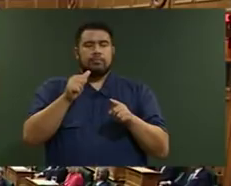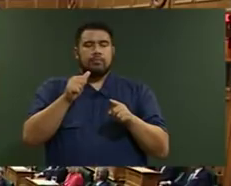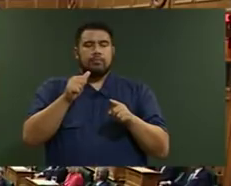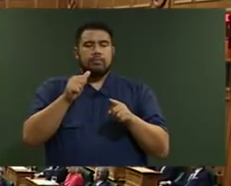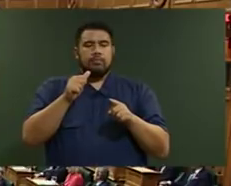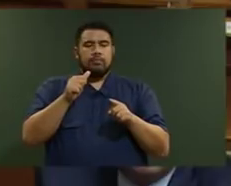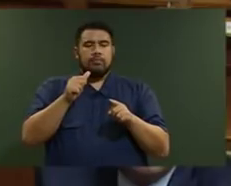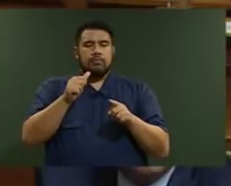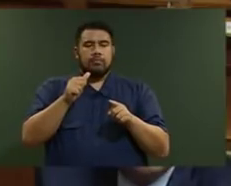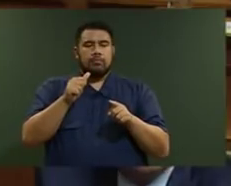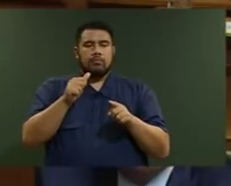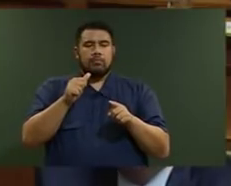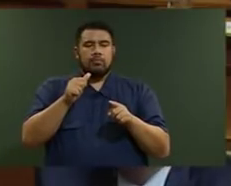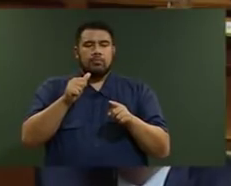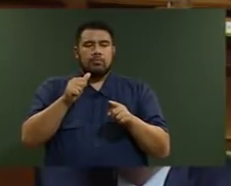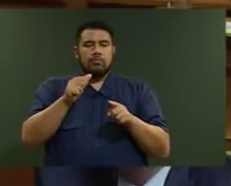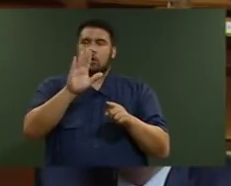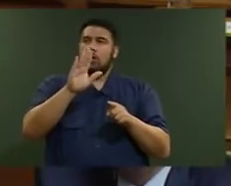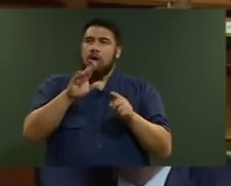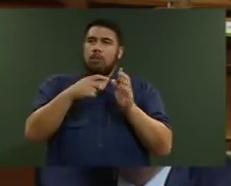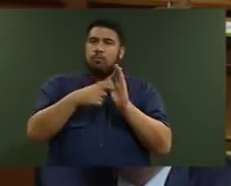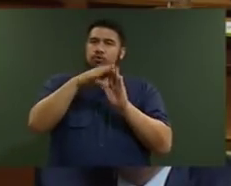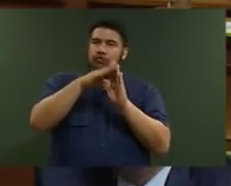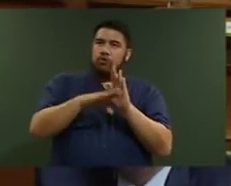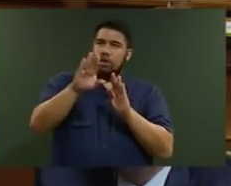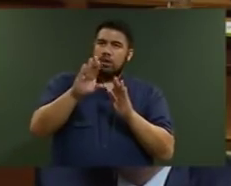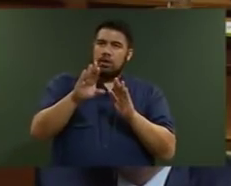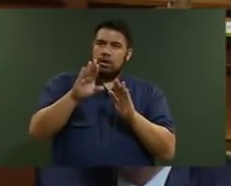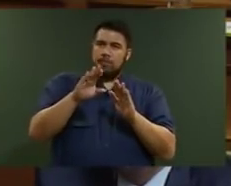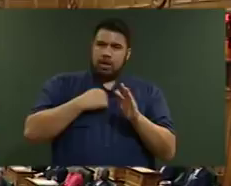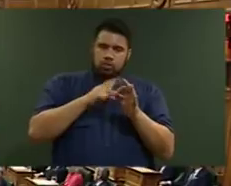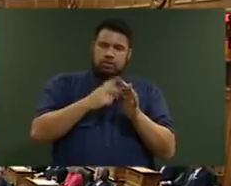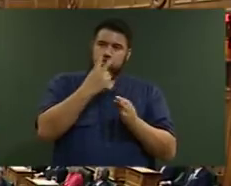Point of order, Mr Speaker, is a two-part question. He didn't answer the second part at all.